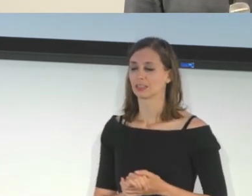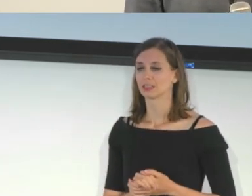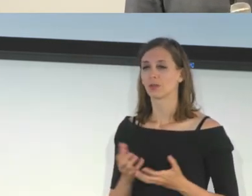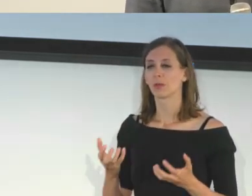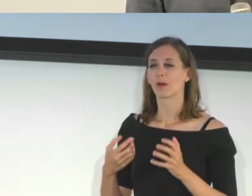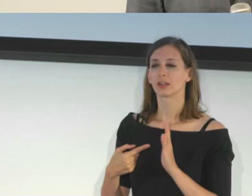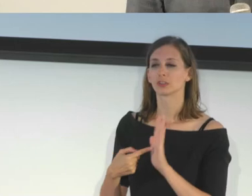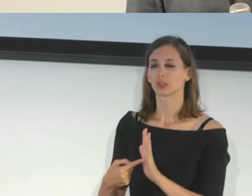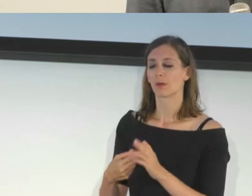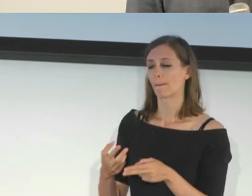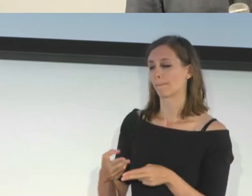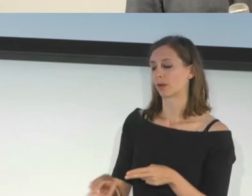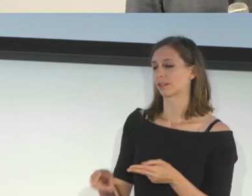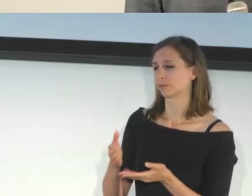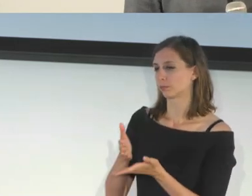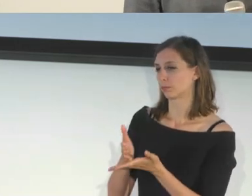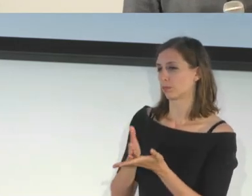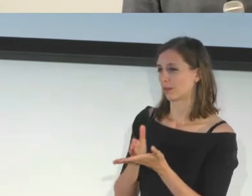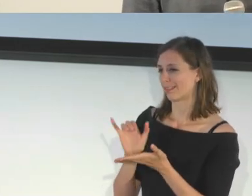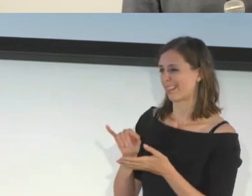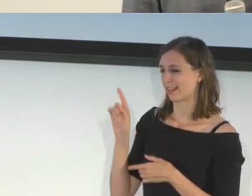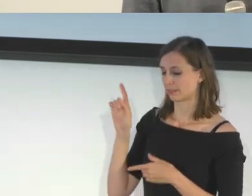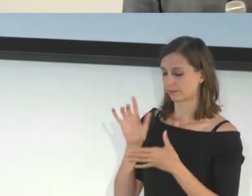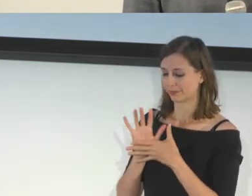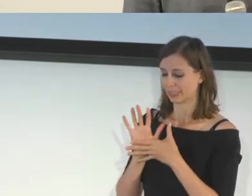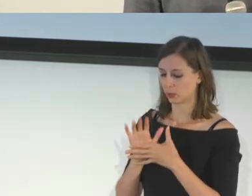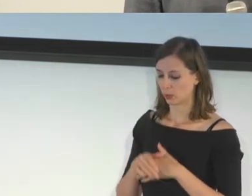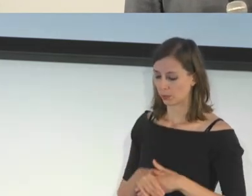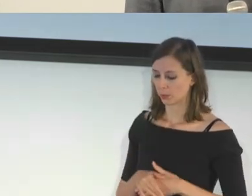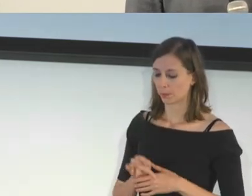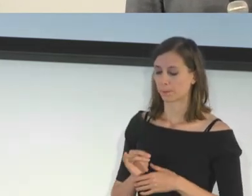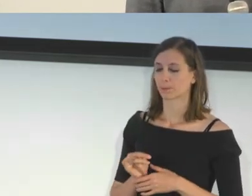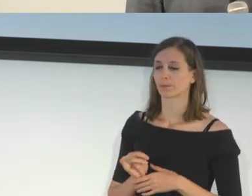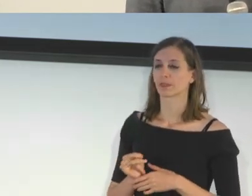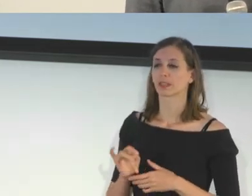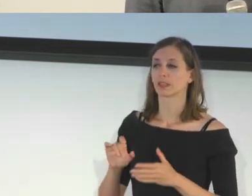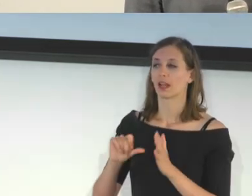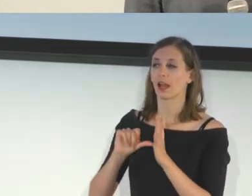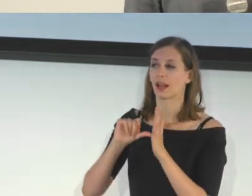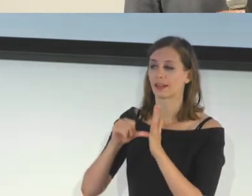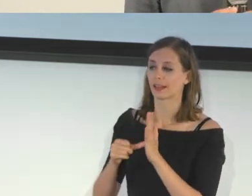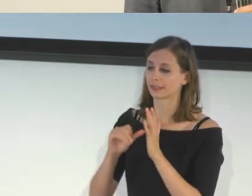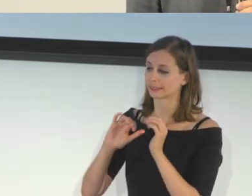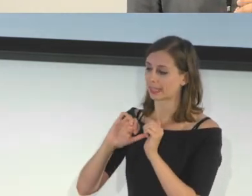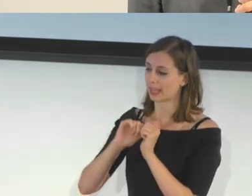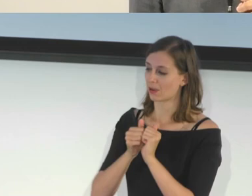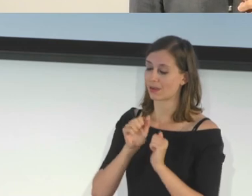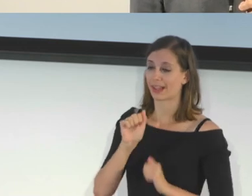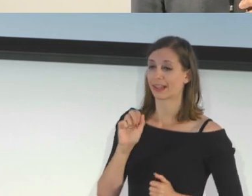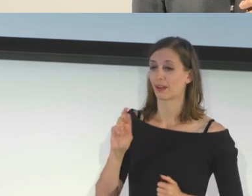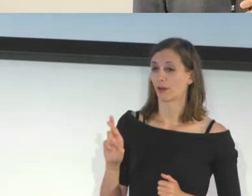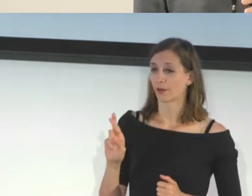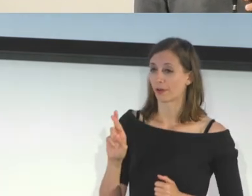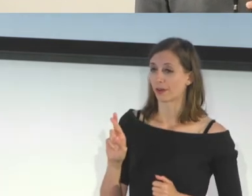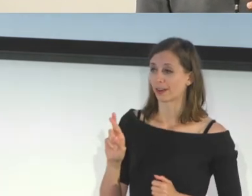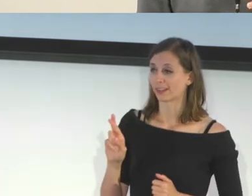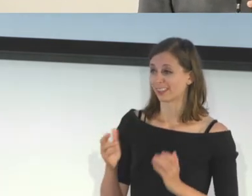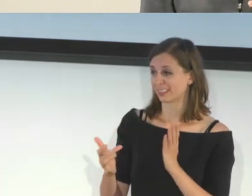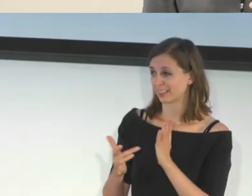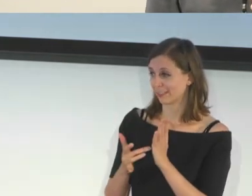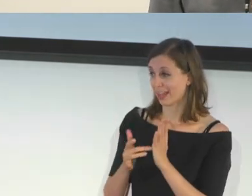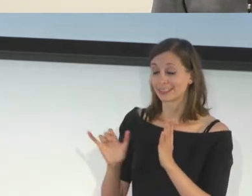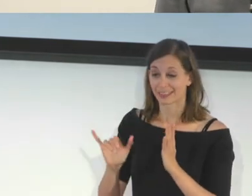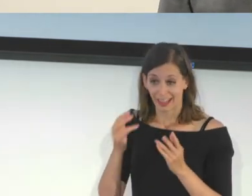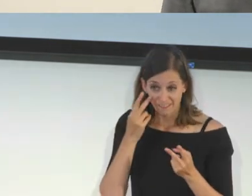brief portion of this video that highlights how an AR device like Vision